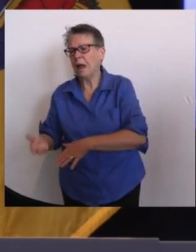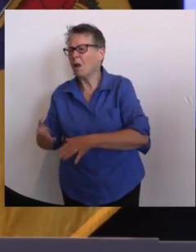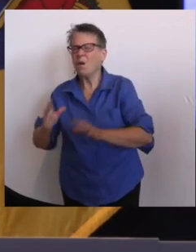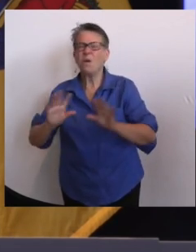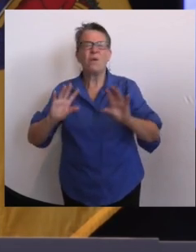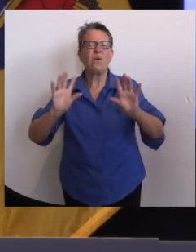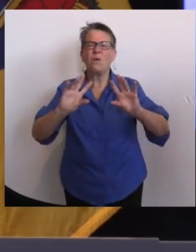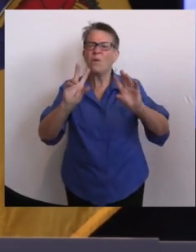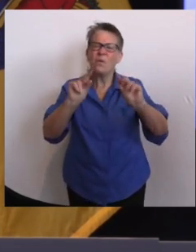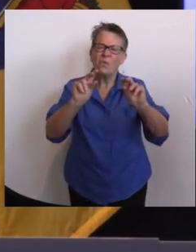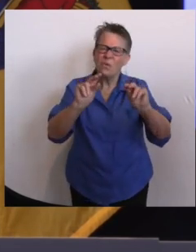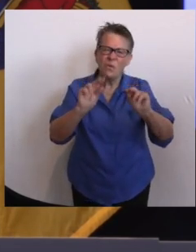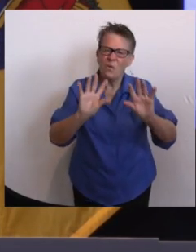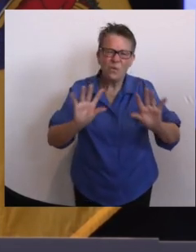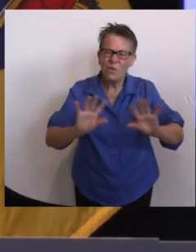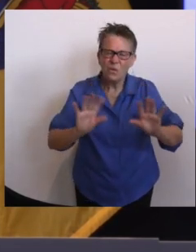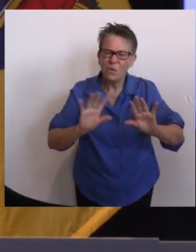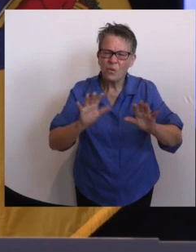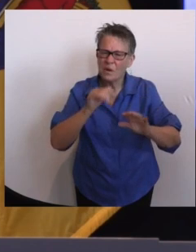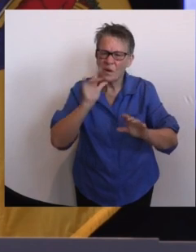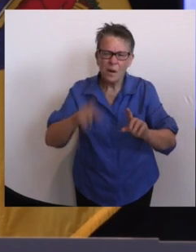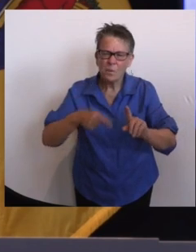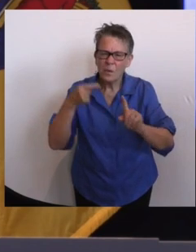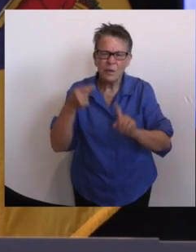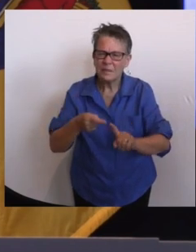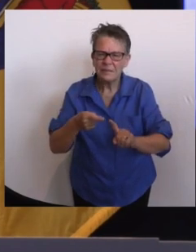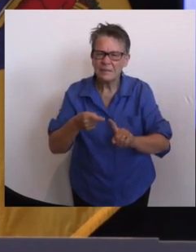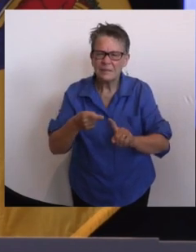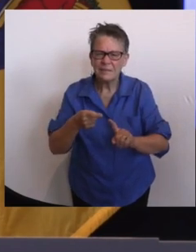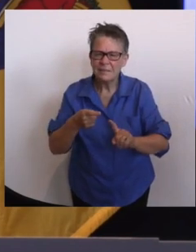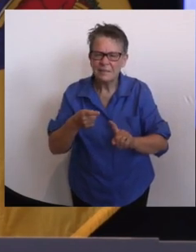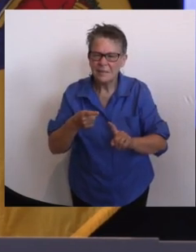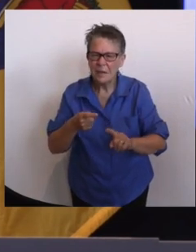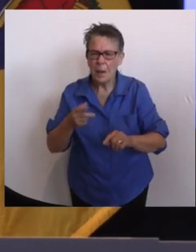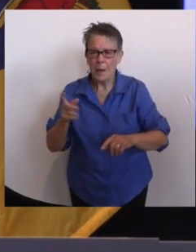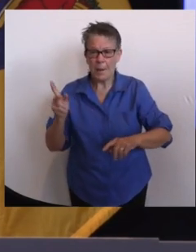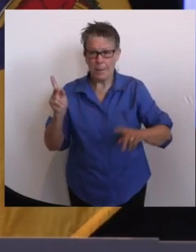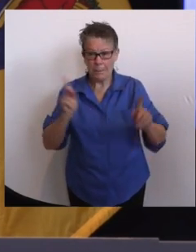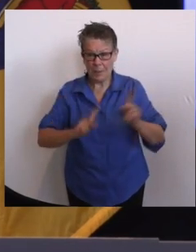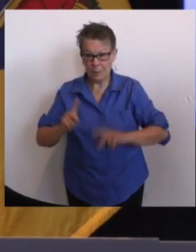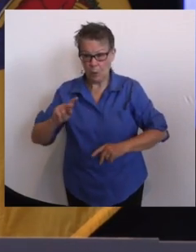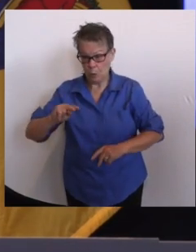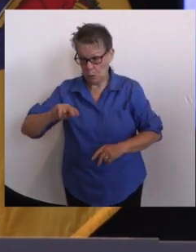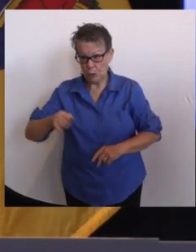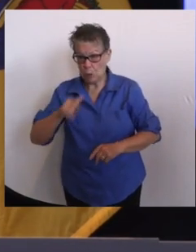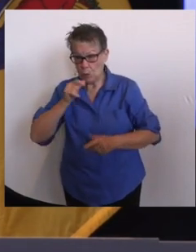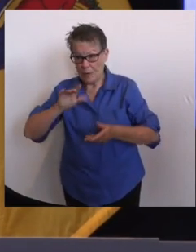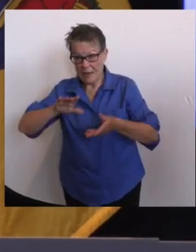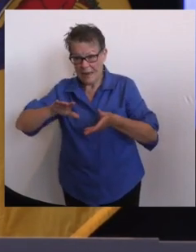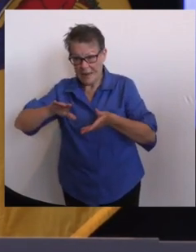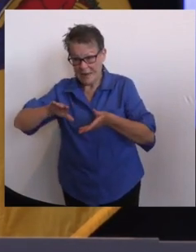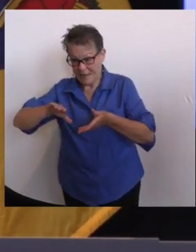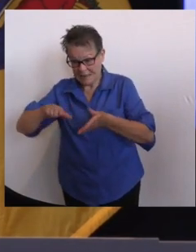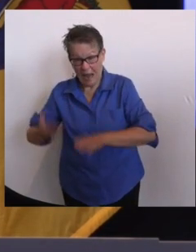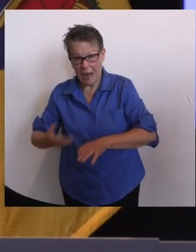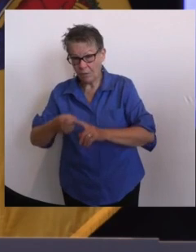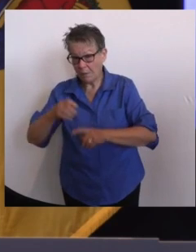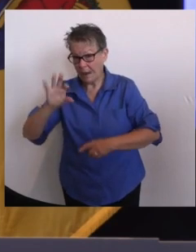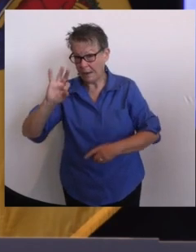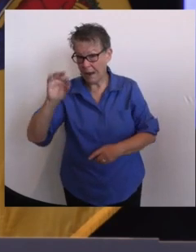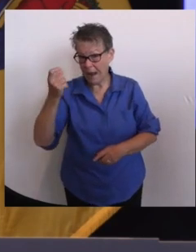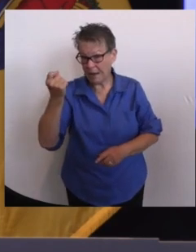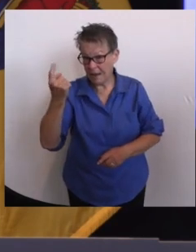New Jerseyans died on 9-11, which is a staggering loss, to put that sort of into